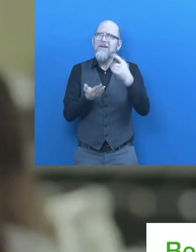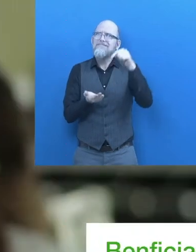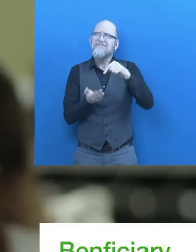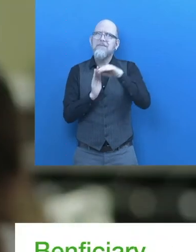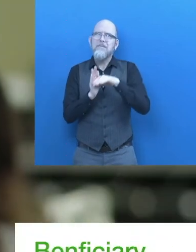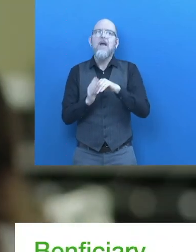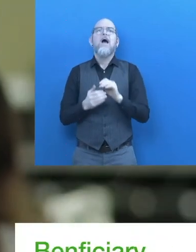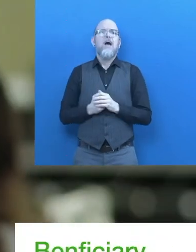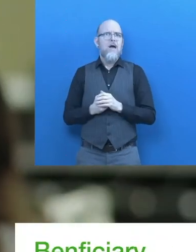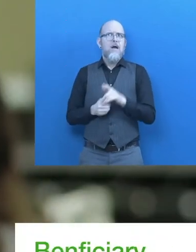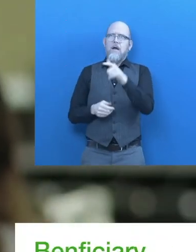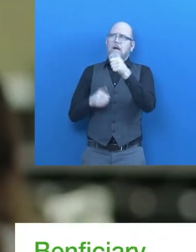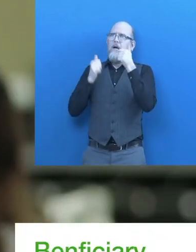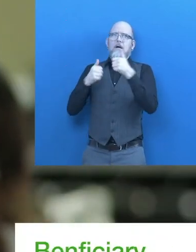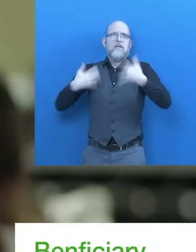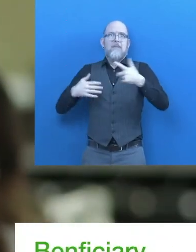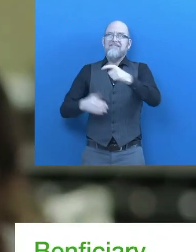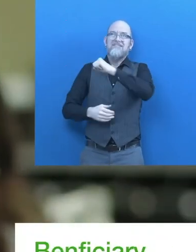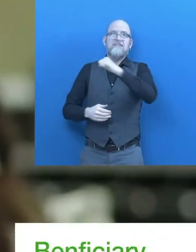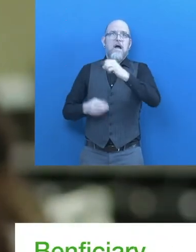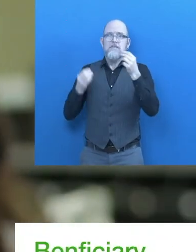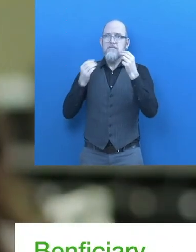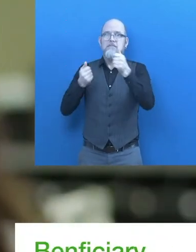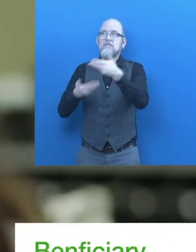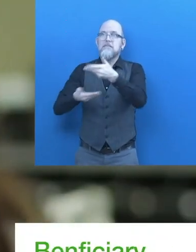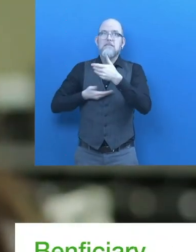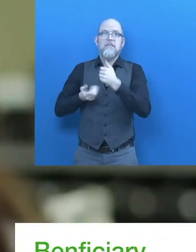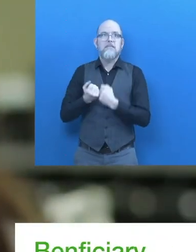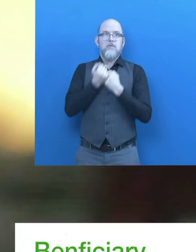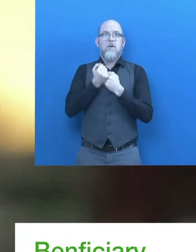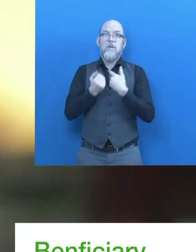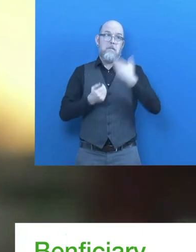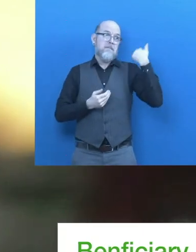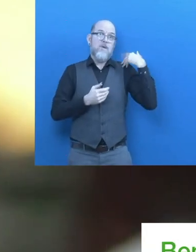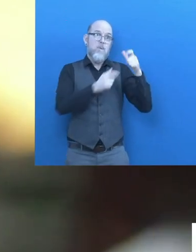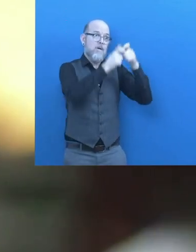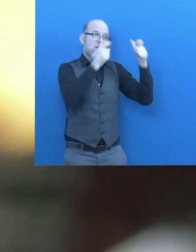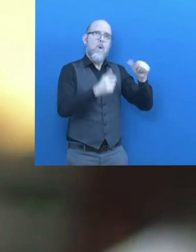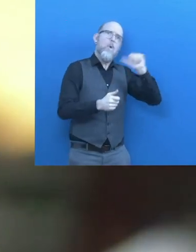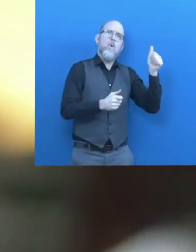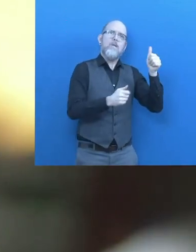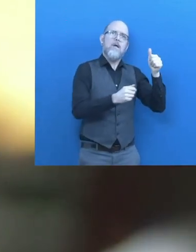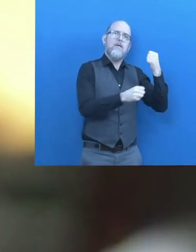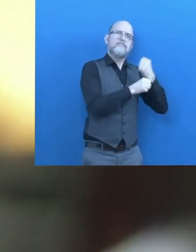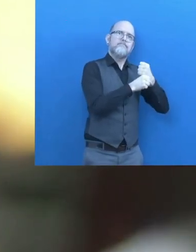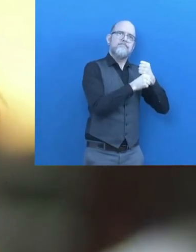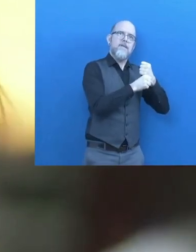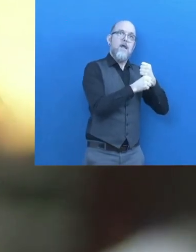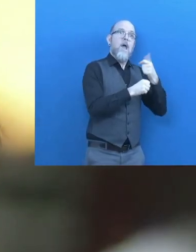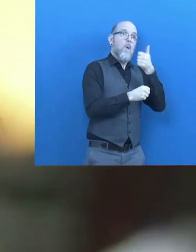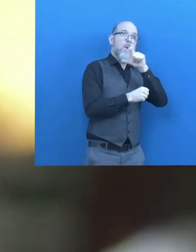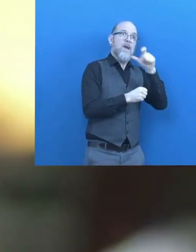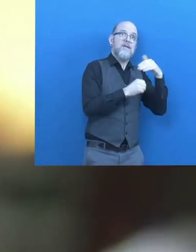It was very fast because I was at the firm. It took a week to start here. I did an interview with them at their